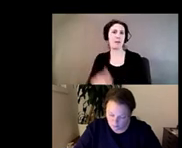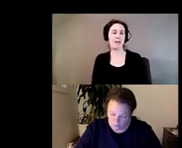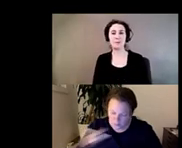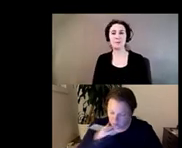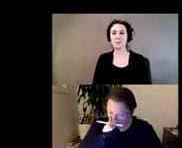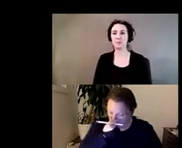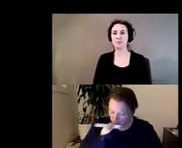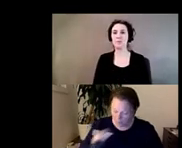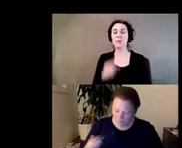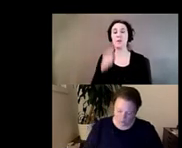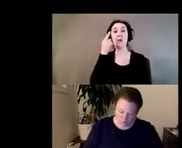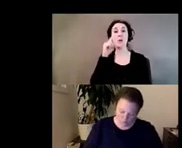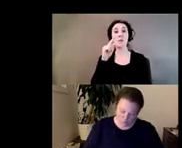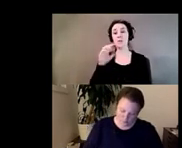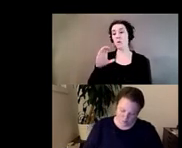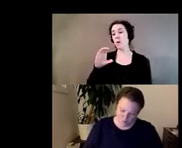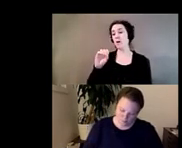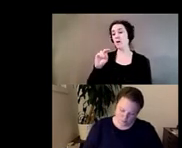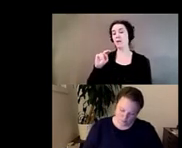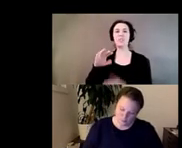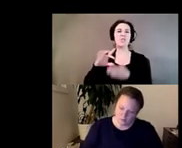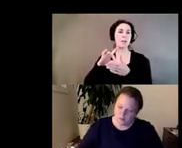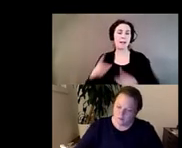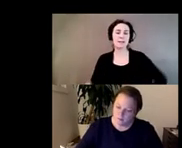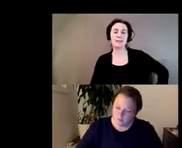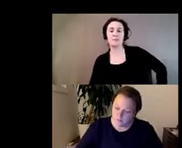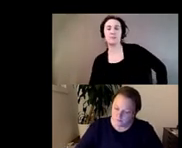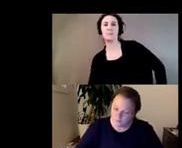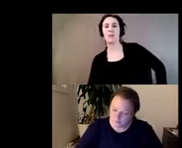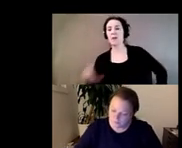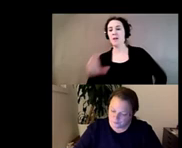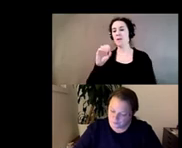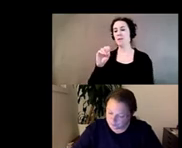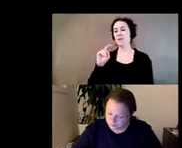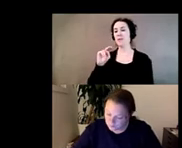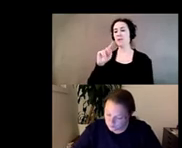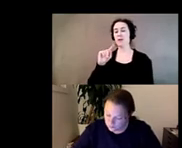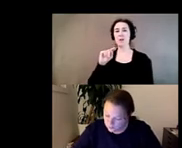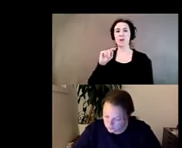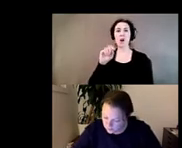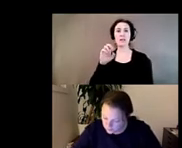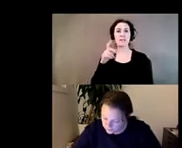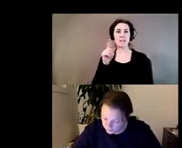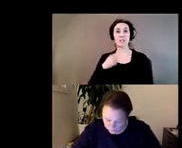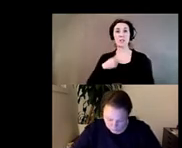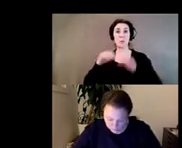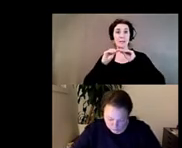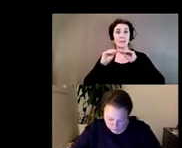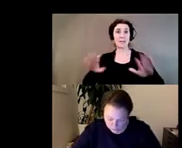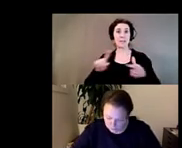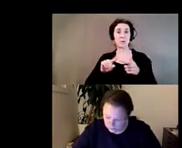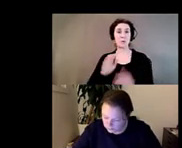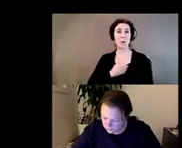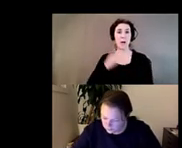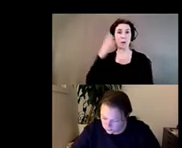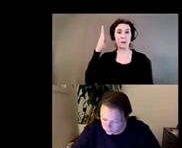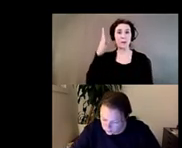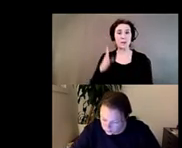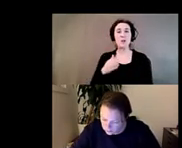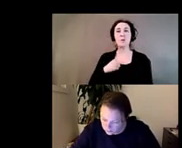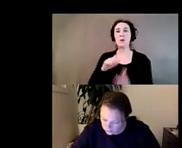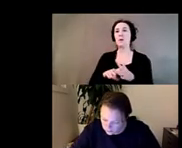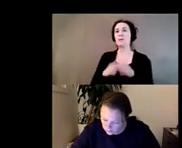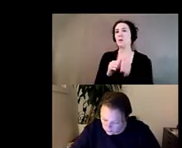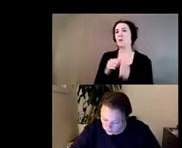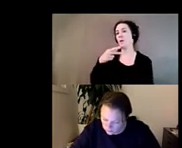context for everyone who's joining us the context that we had given to our presenters and we're starting with Peter Gabek here in just a moment